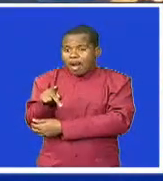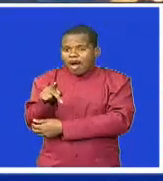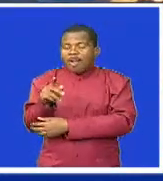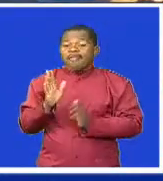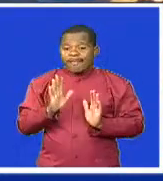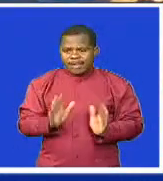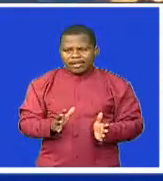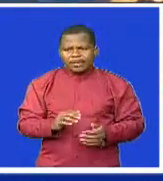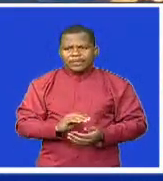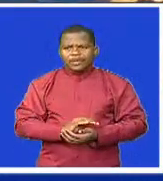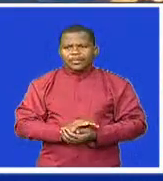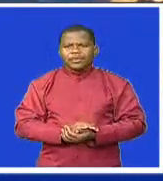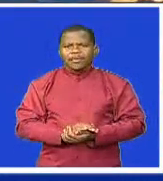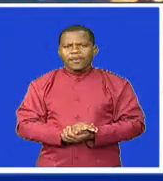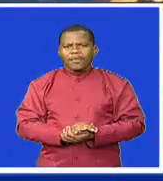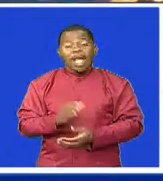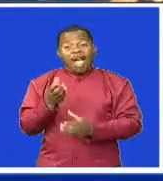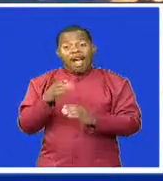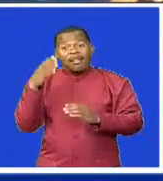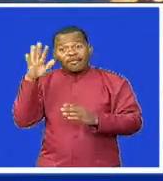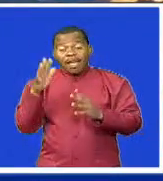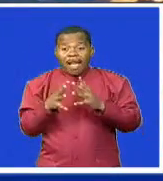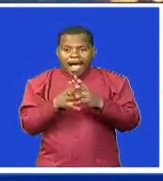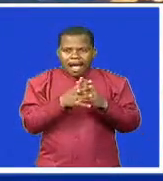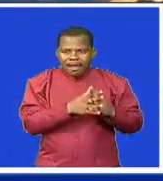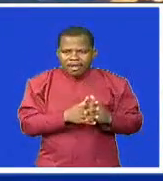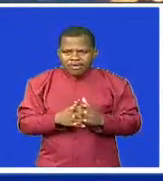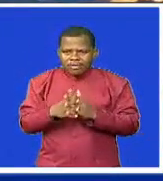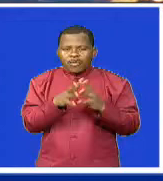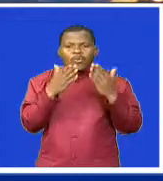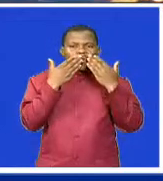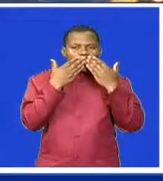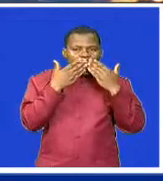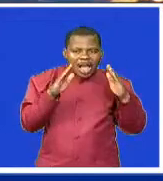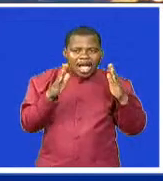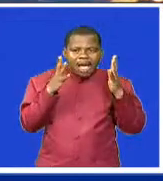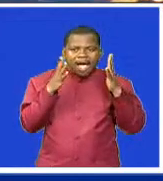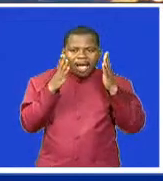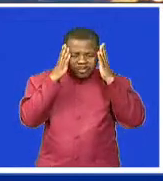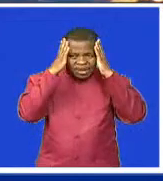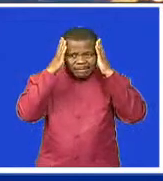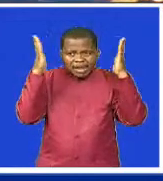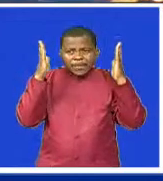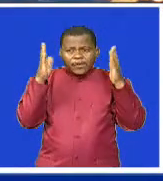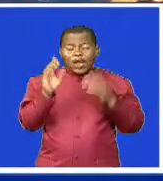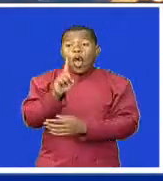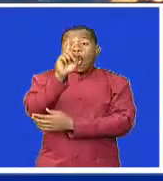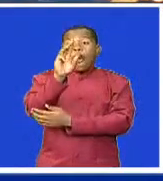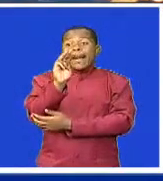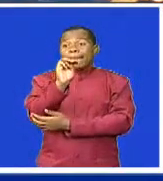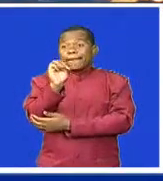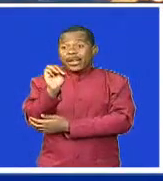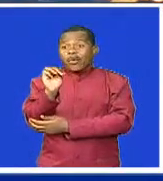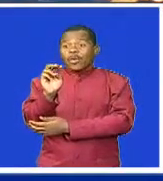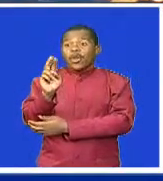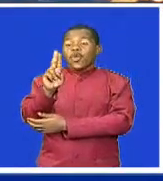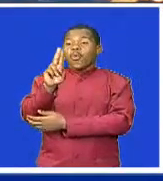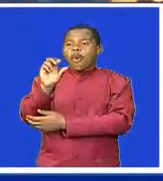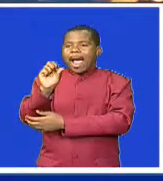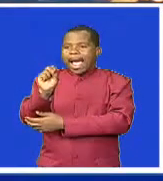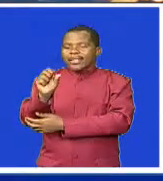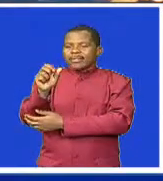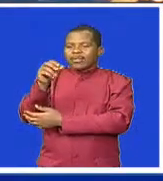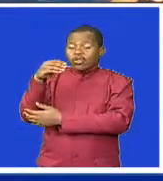The United States of America has donated one million U.S. dollars to the kingdom of Swatini to bolster